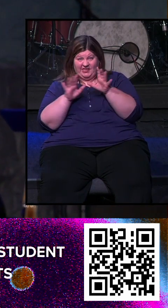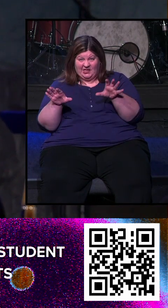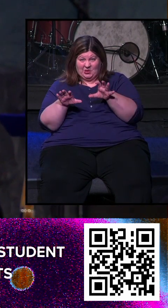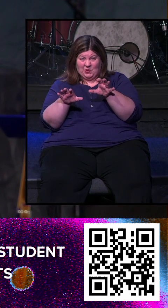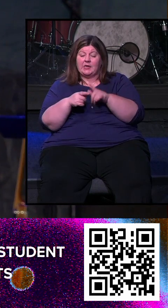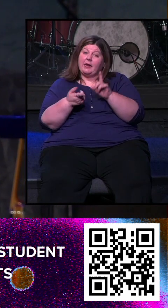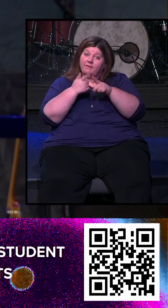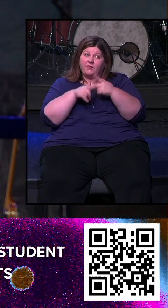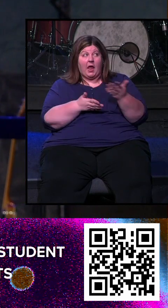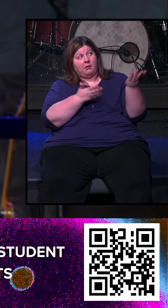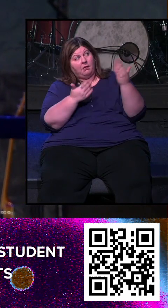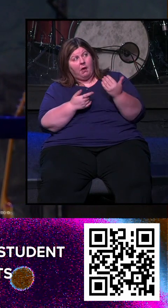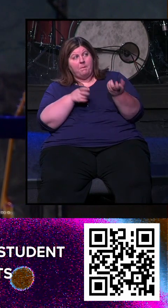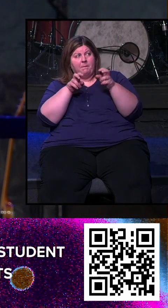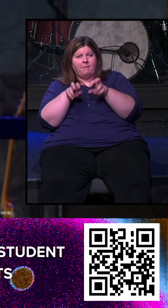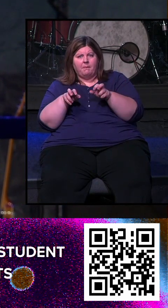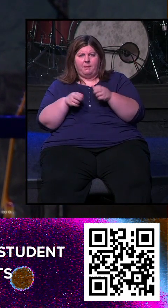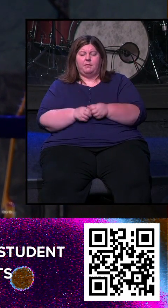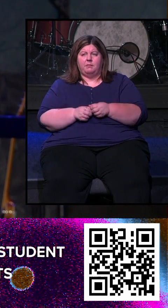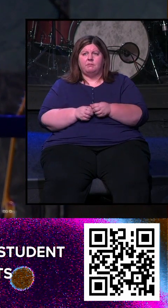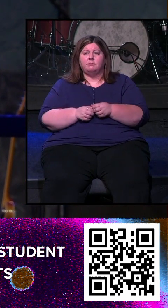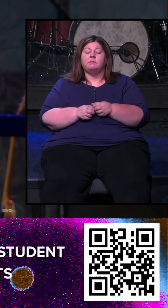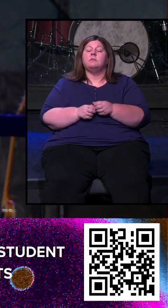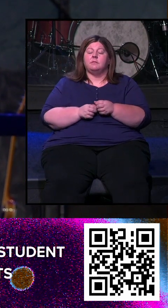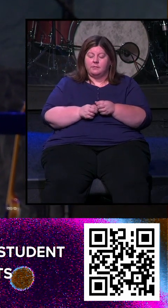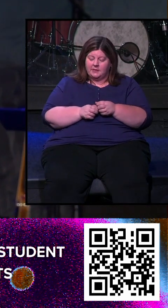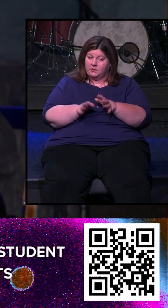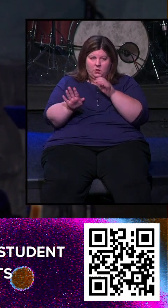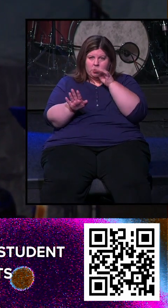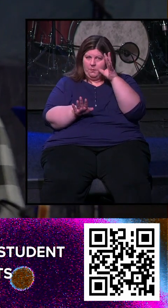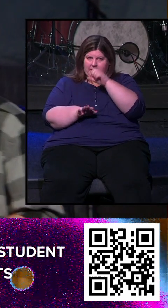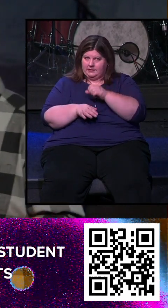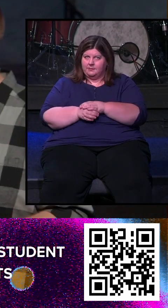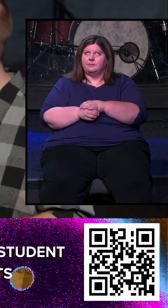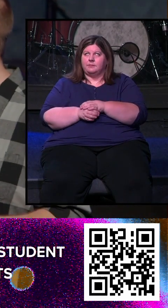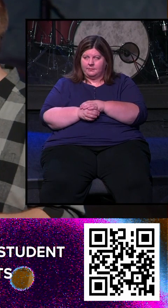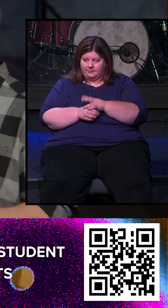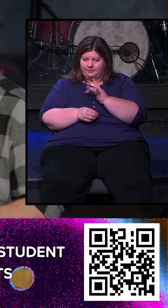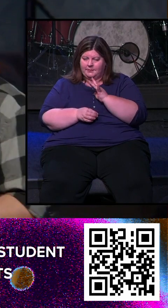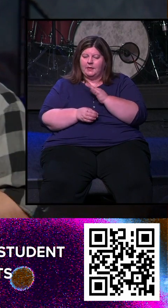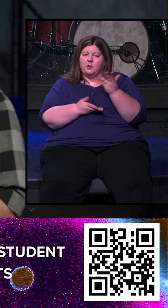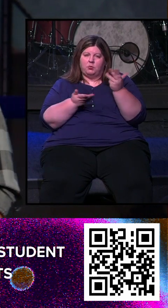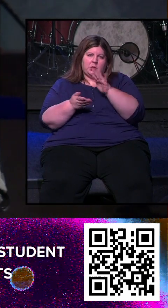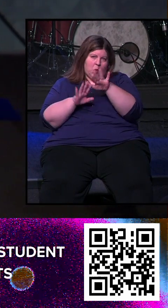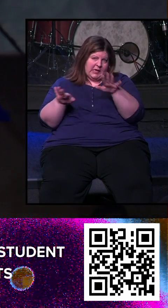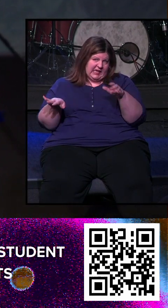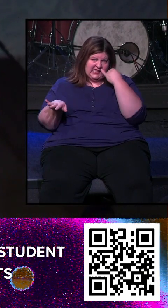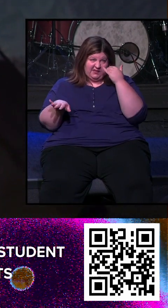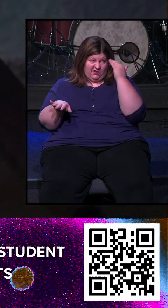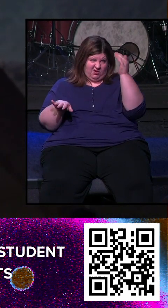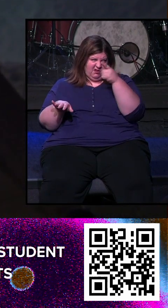invite a friend along with them tonight. So don't miss that. Don't miss an opportunity to do that or to bring your kids to that if that